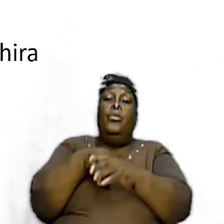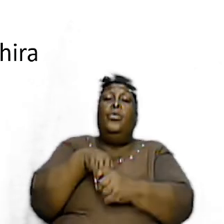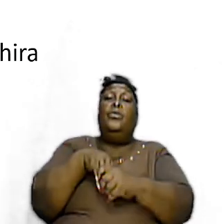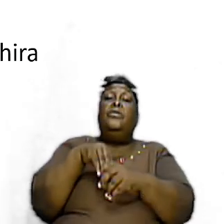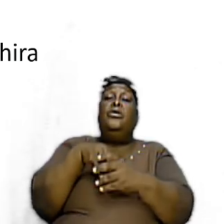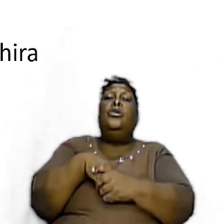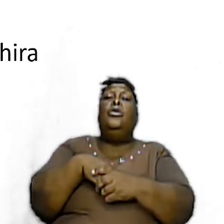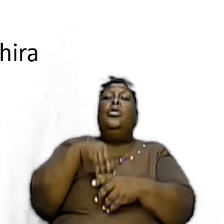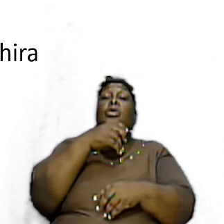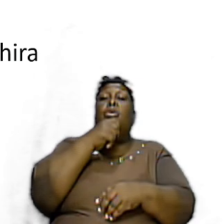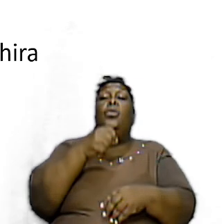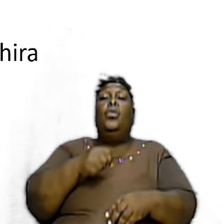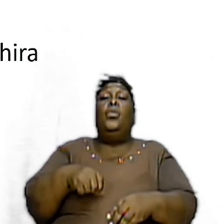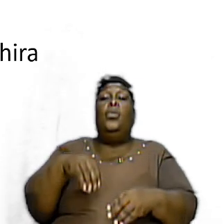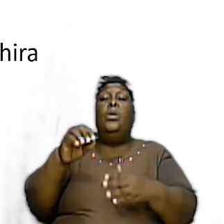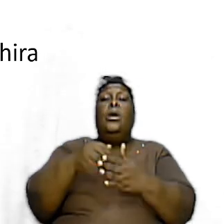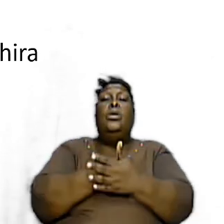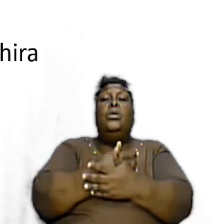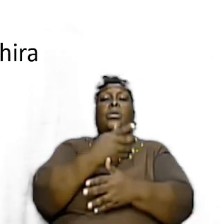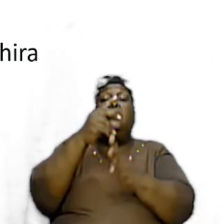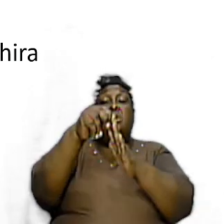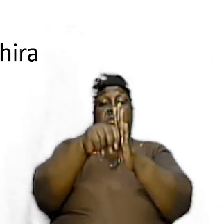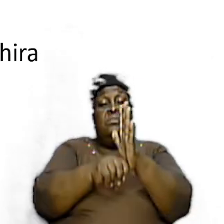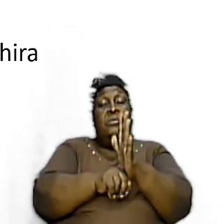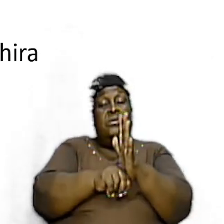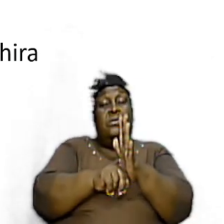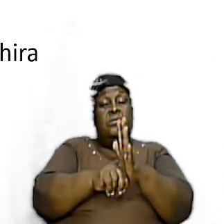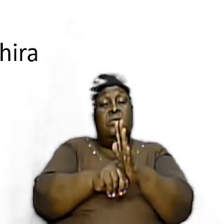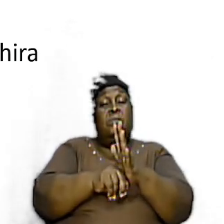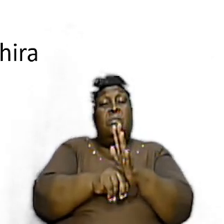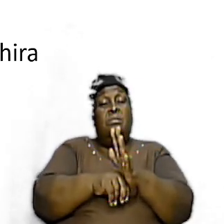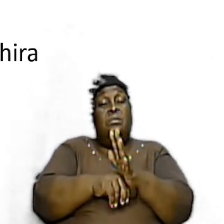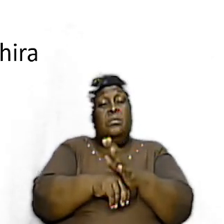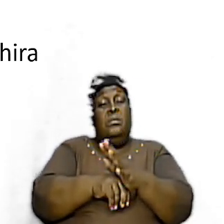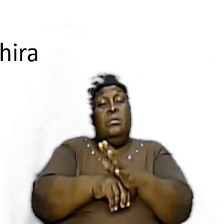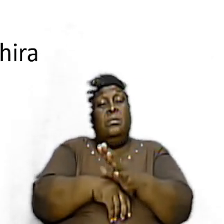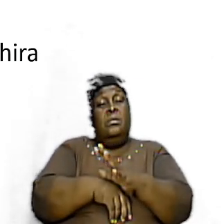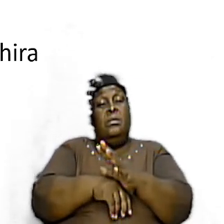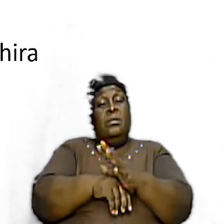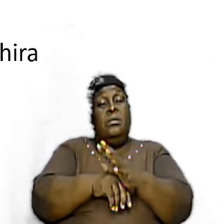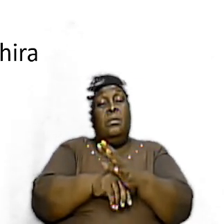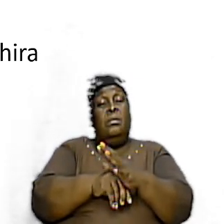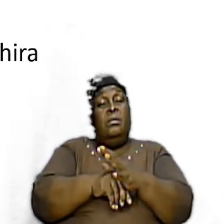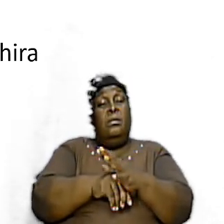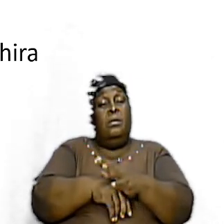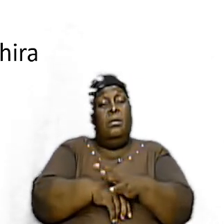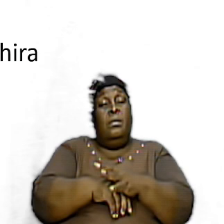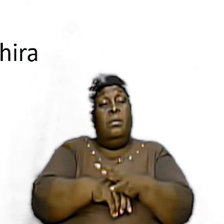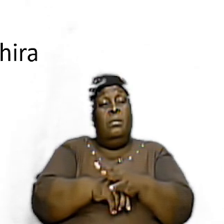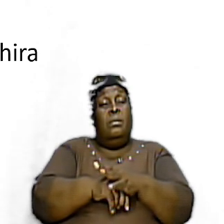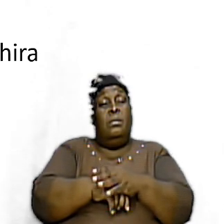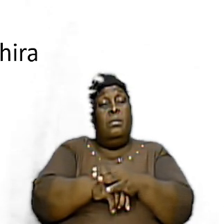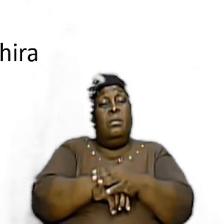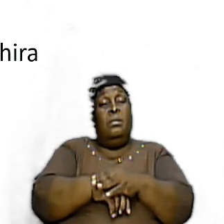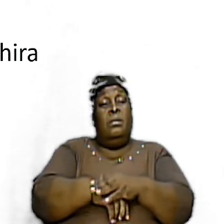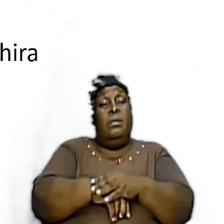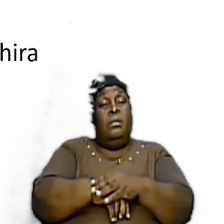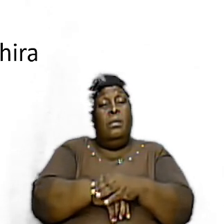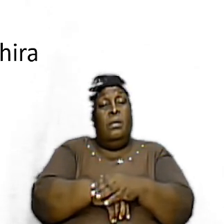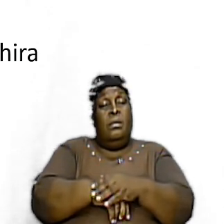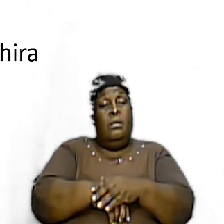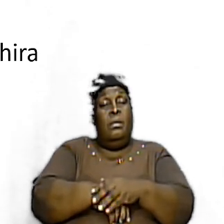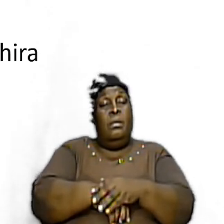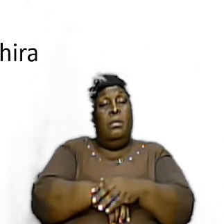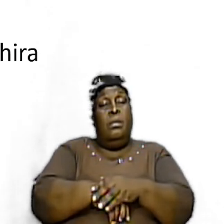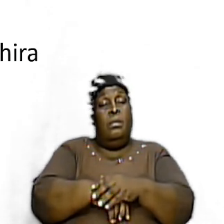Old Testament and in the New Testament if certain things that God had put in his